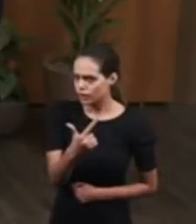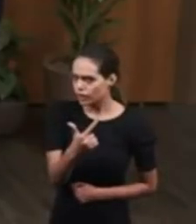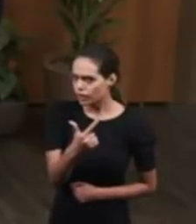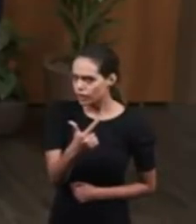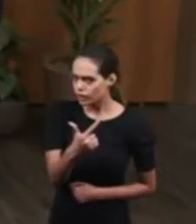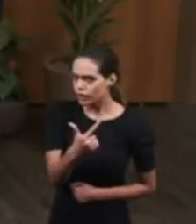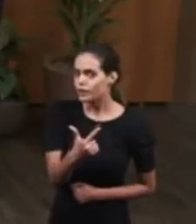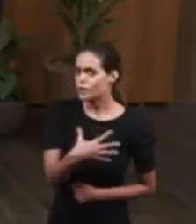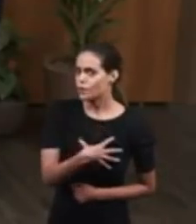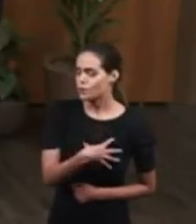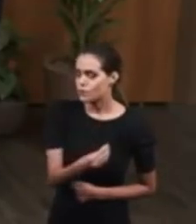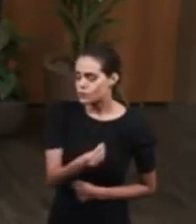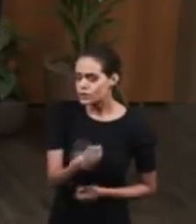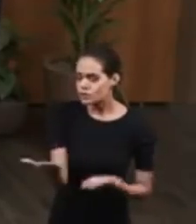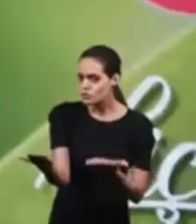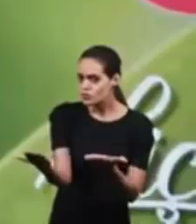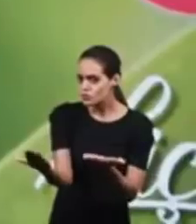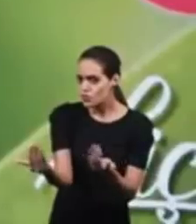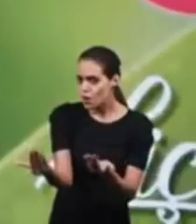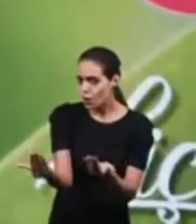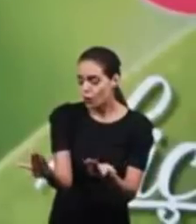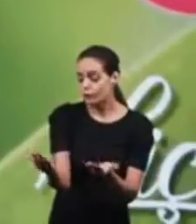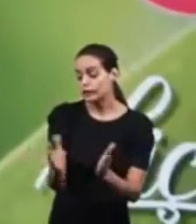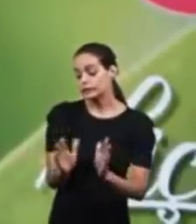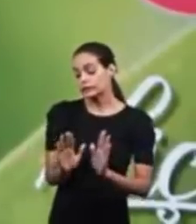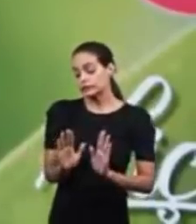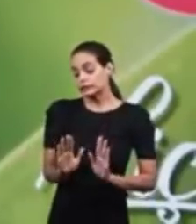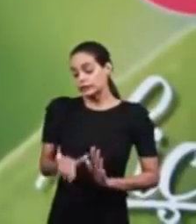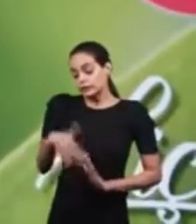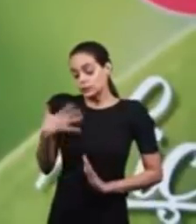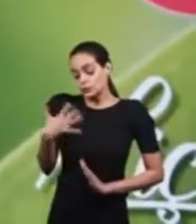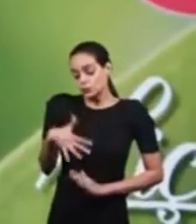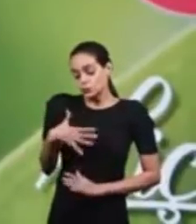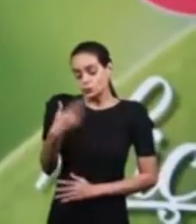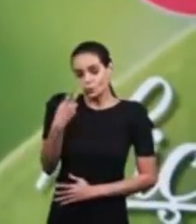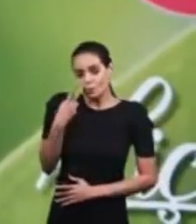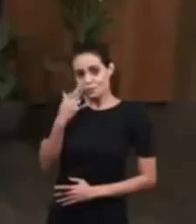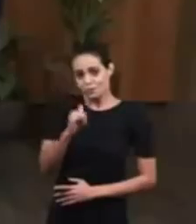father without our youngest brother, our father will die.